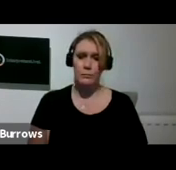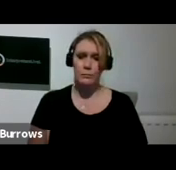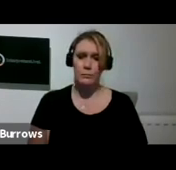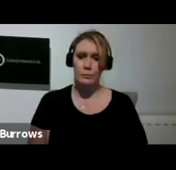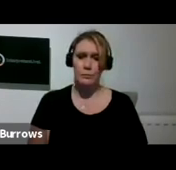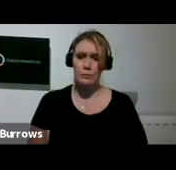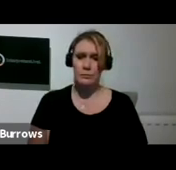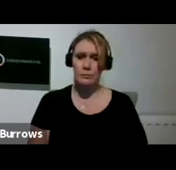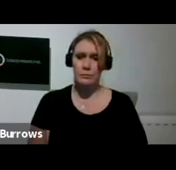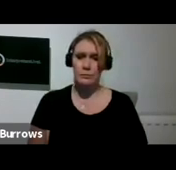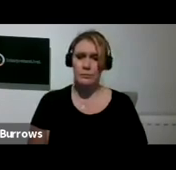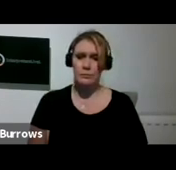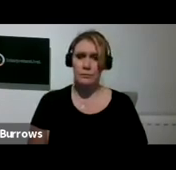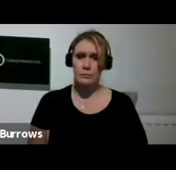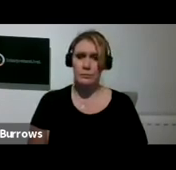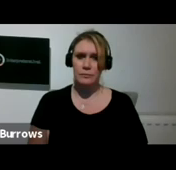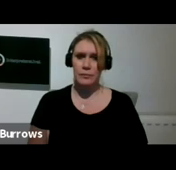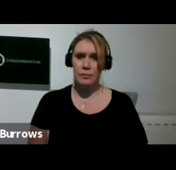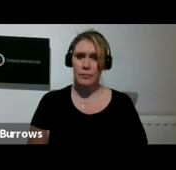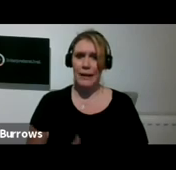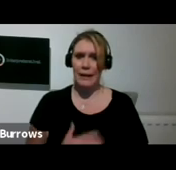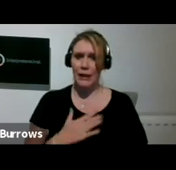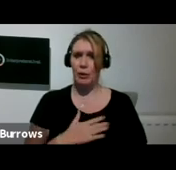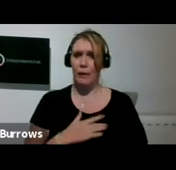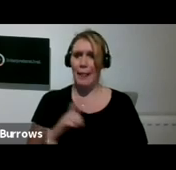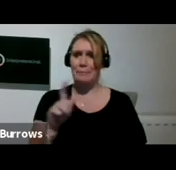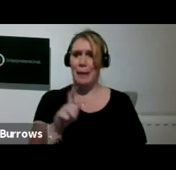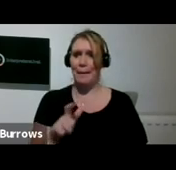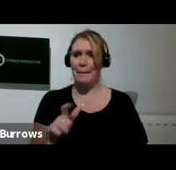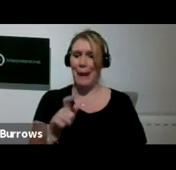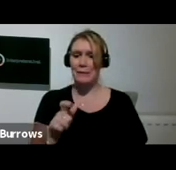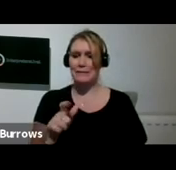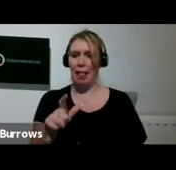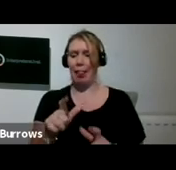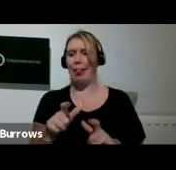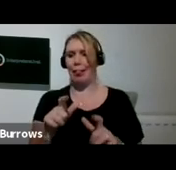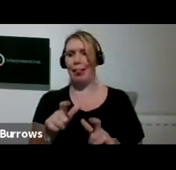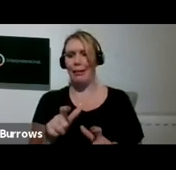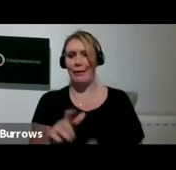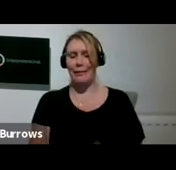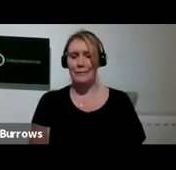Sorry, that's my magic mouse stuttering a bit. I'm not quite sure why it's supposed to be magic.